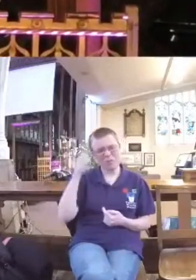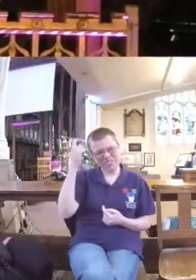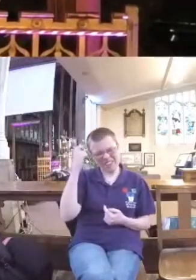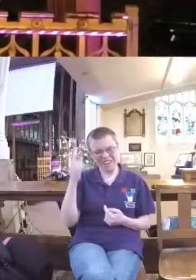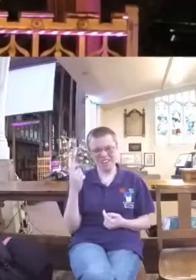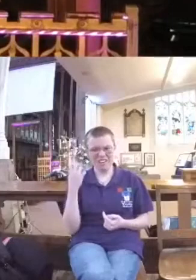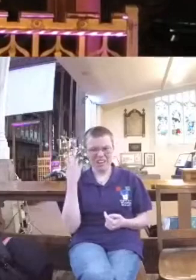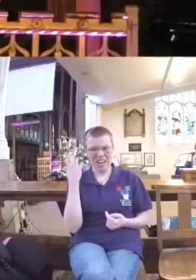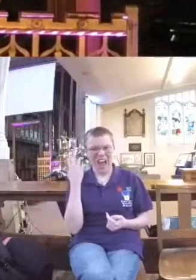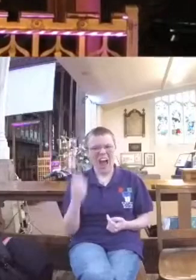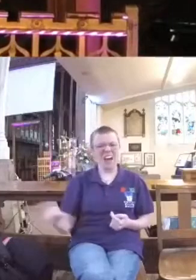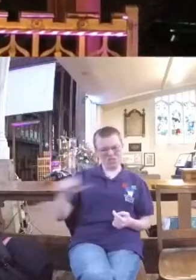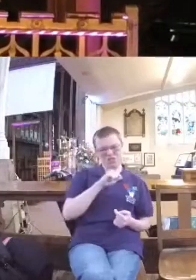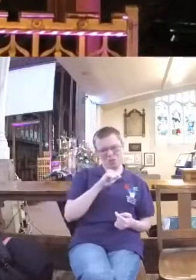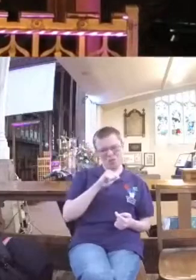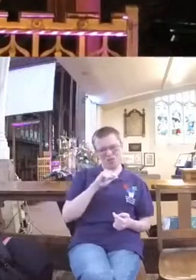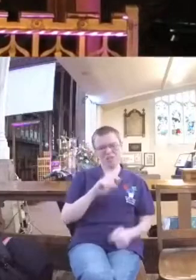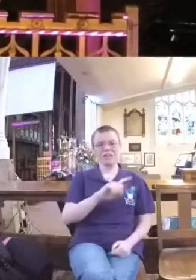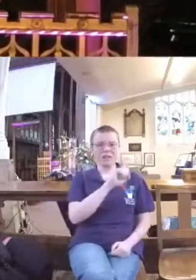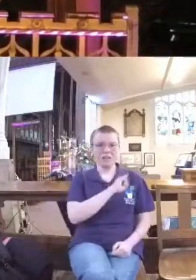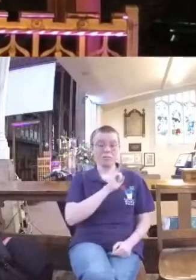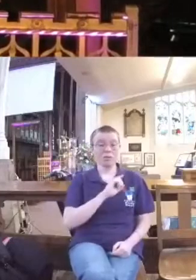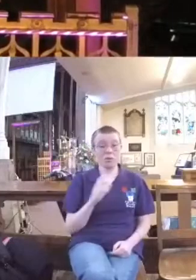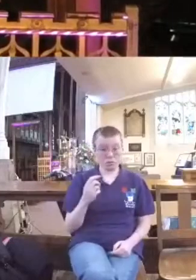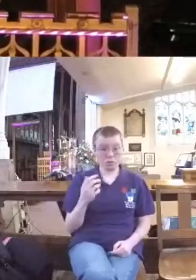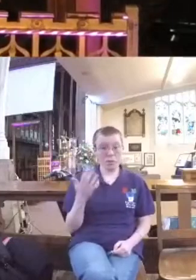things that we possess because we've earned them?